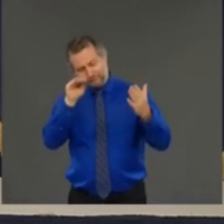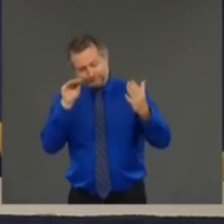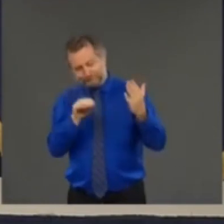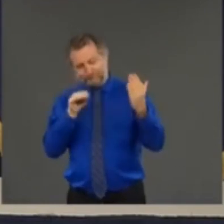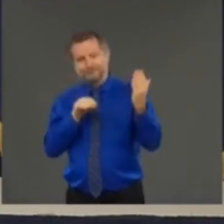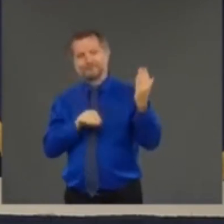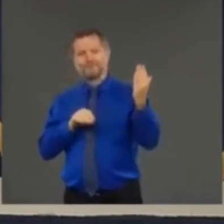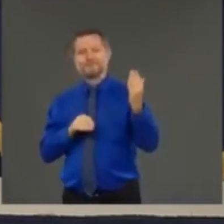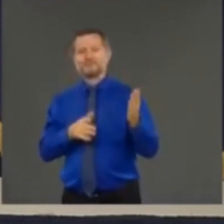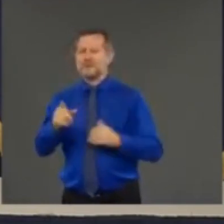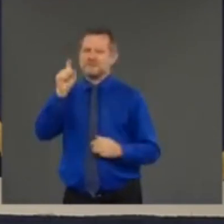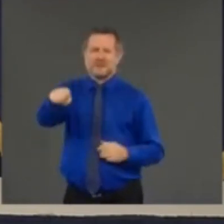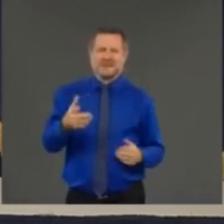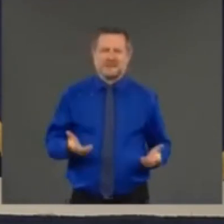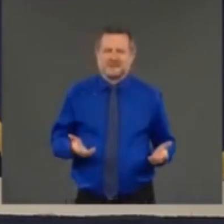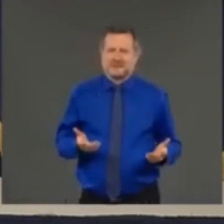level of specificity